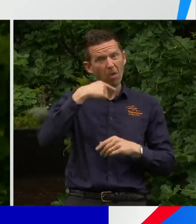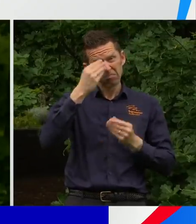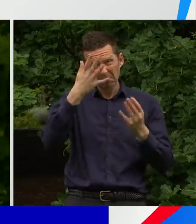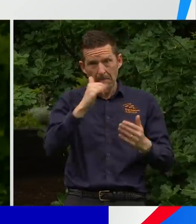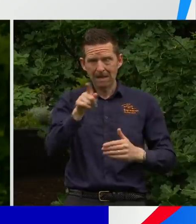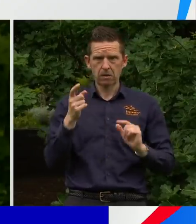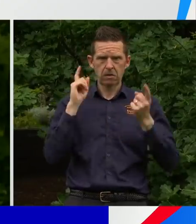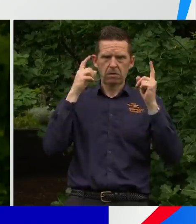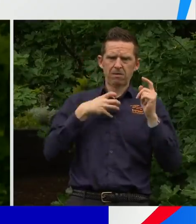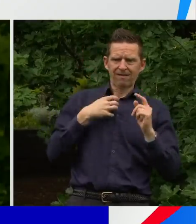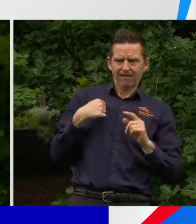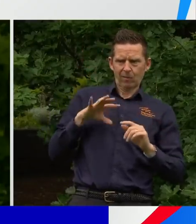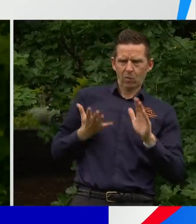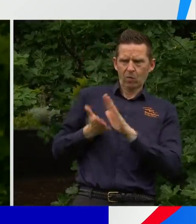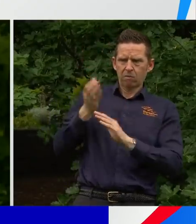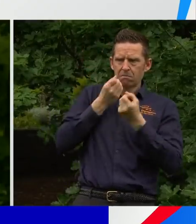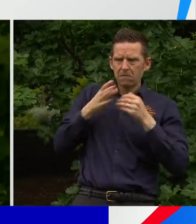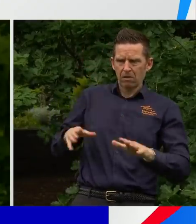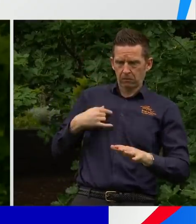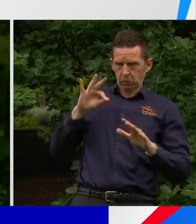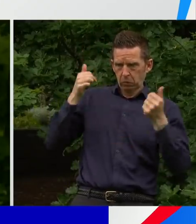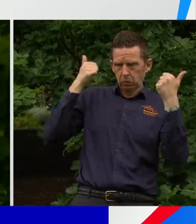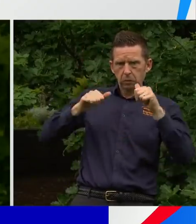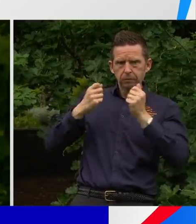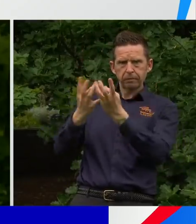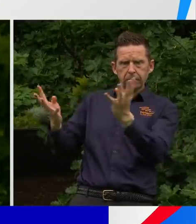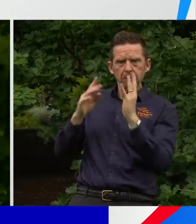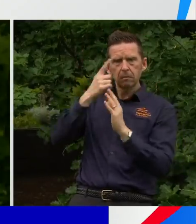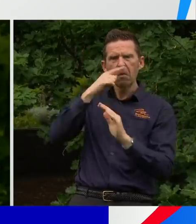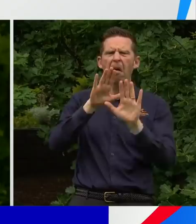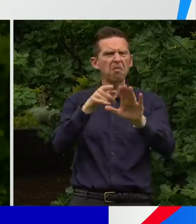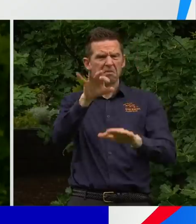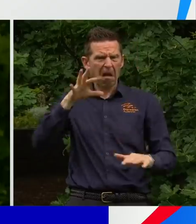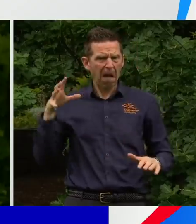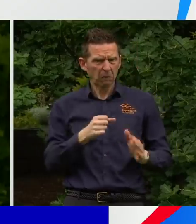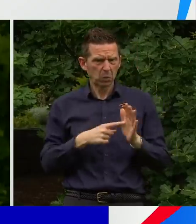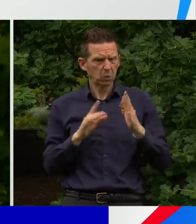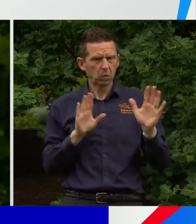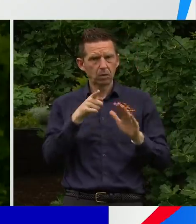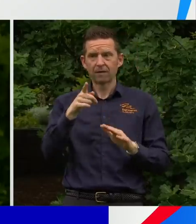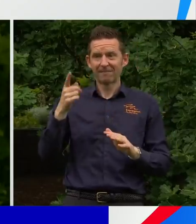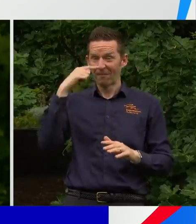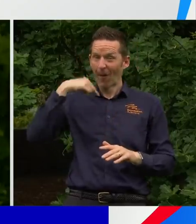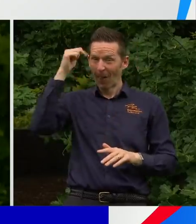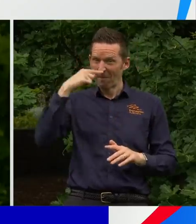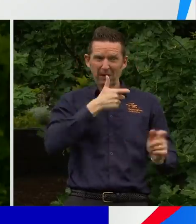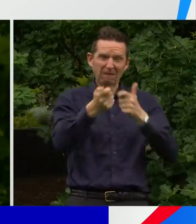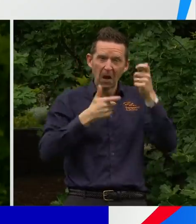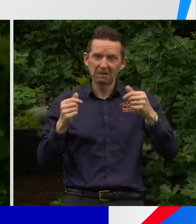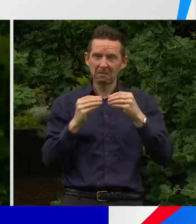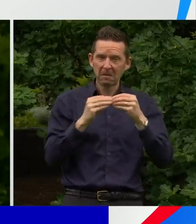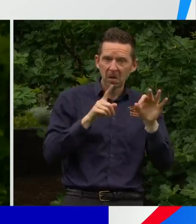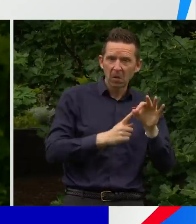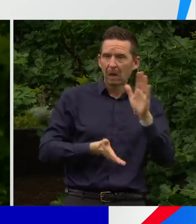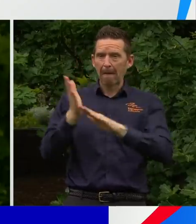after such a long period of time. Don't feel obliged to respond to every invitation to be out and about. Do what you feel